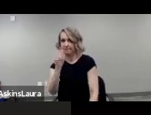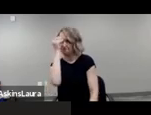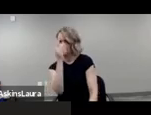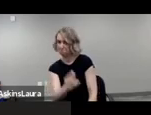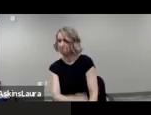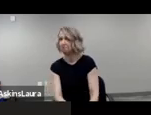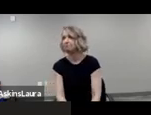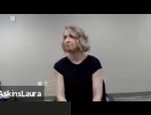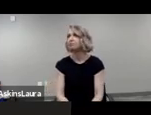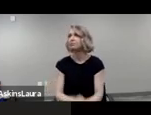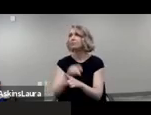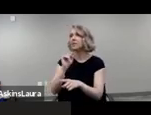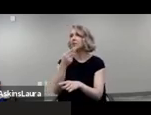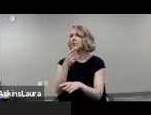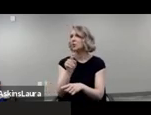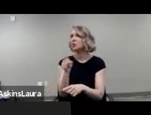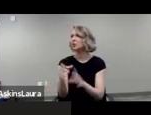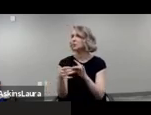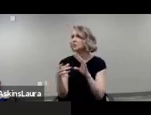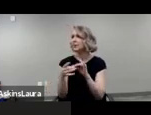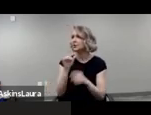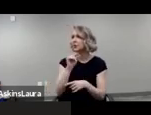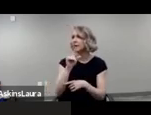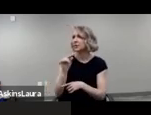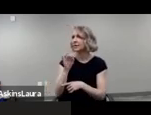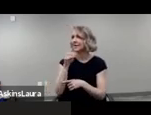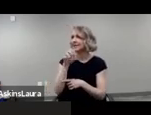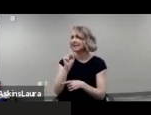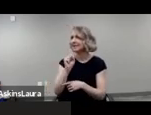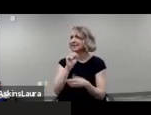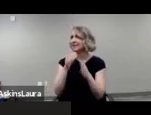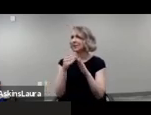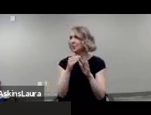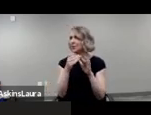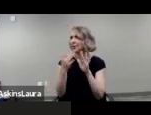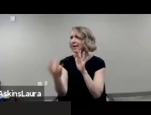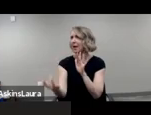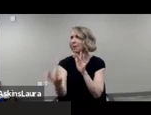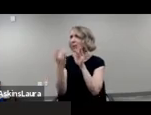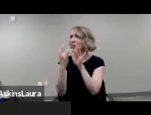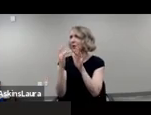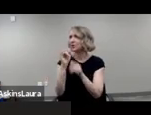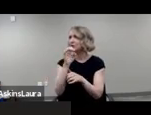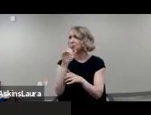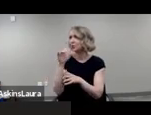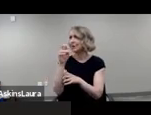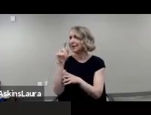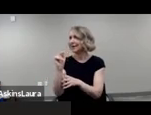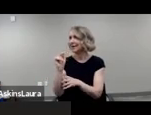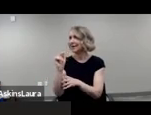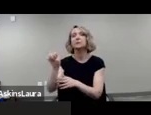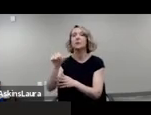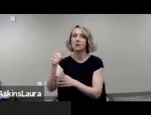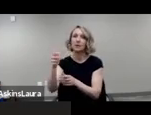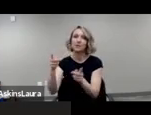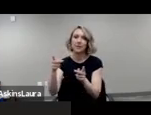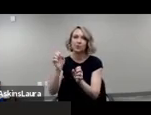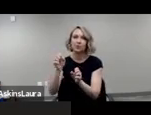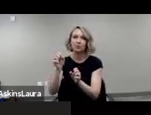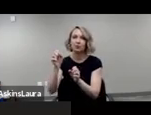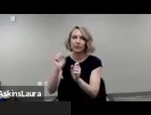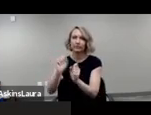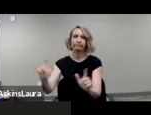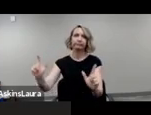sewing did you also mention the 2020 census community outreach toolkit that's another place to look i don't know if it's